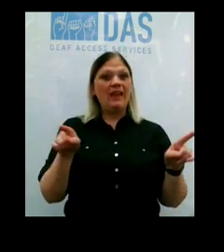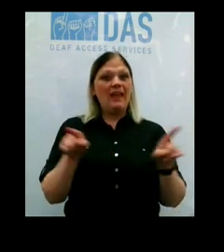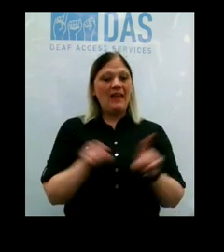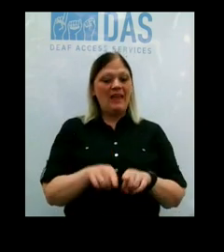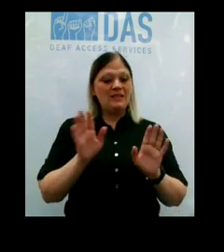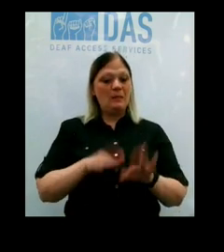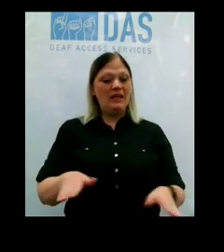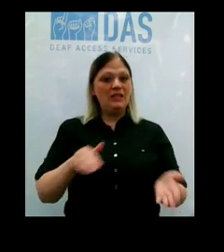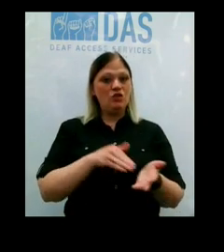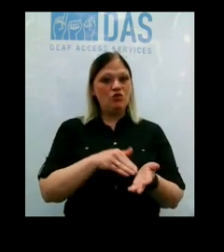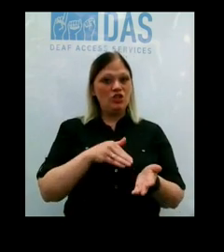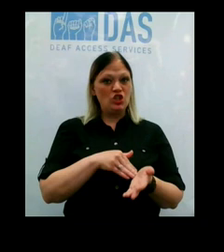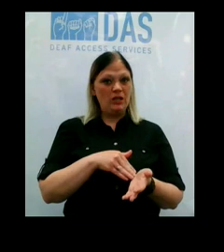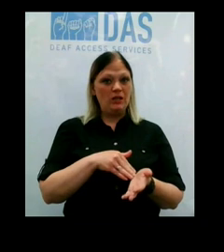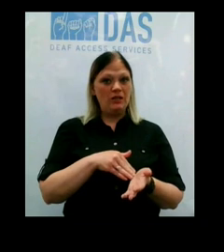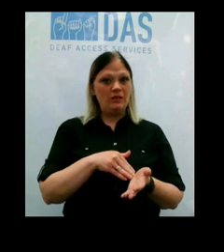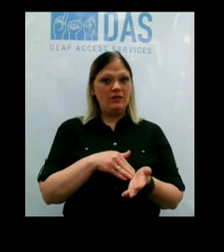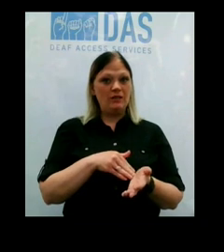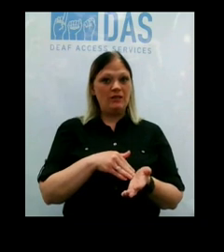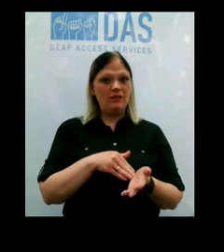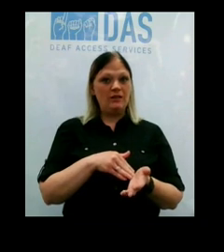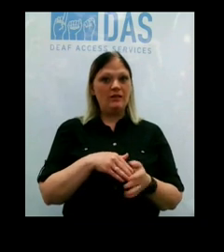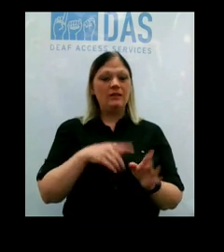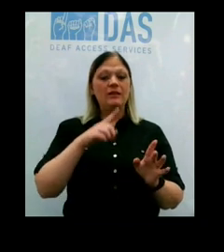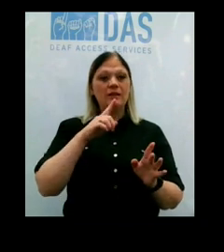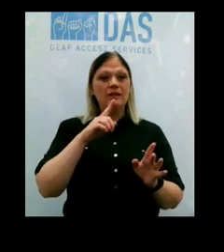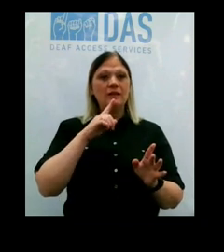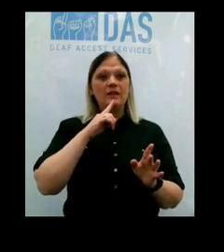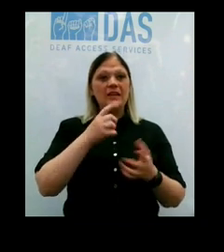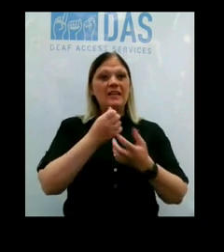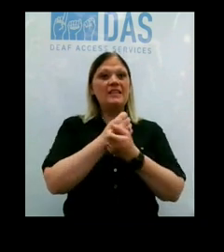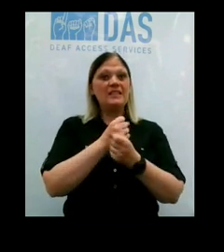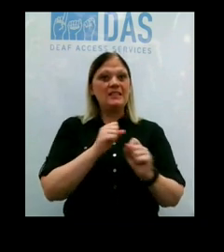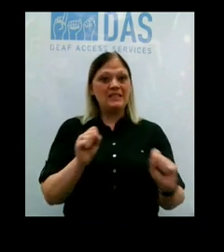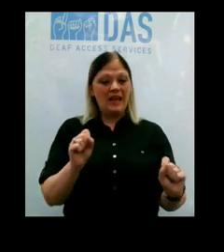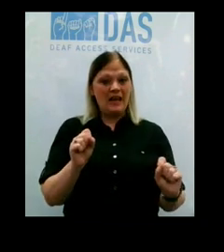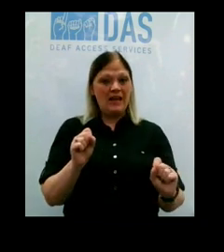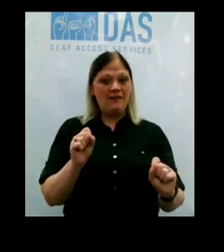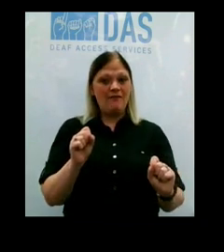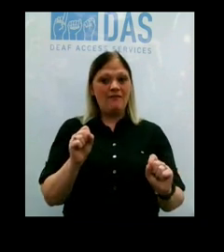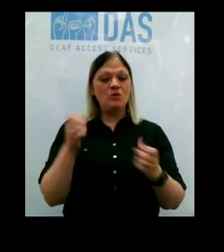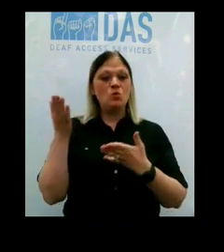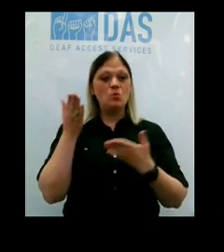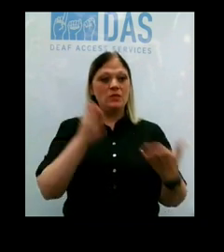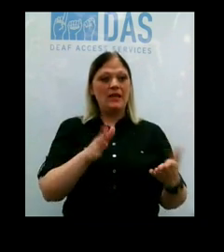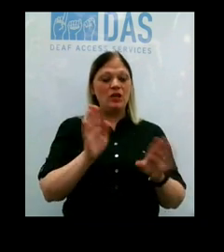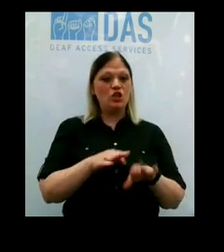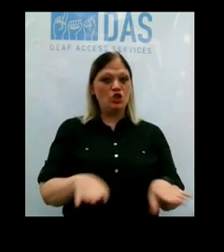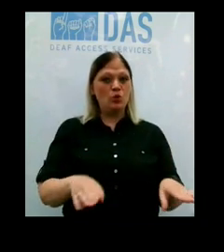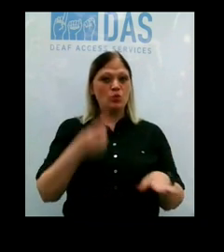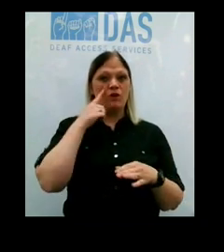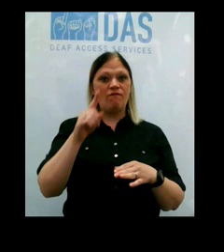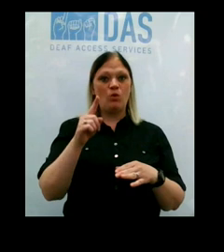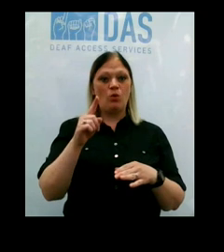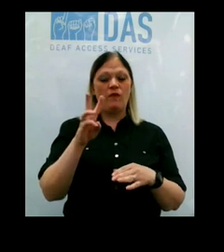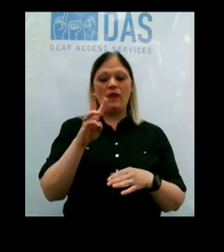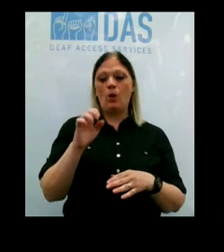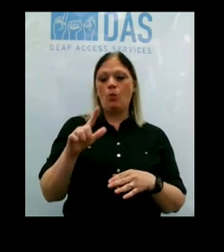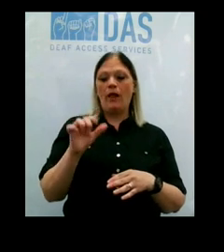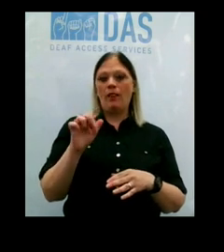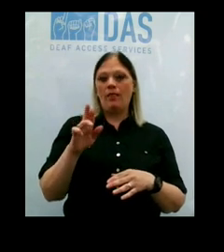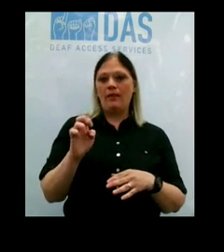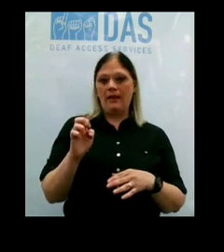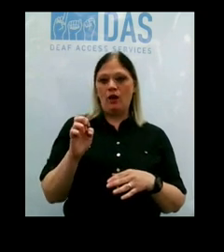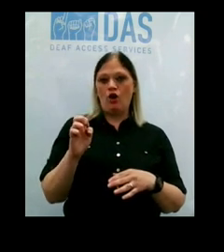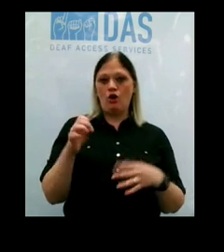parents it is okay, it is safe to take your kids for their routine well care. Kids all need immunizations.